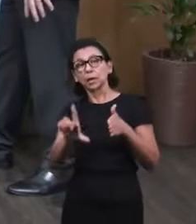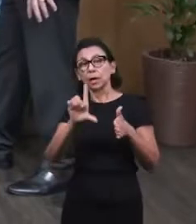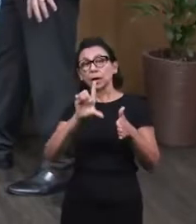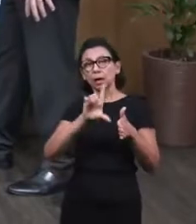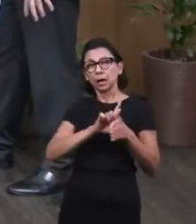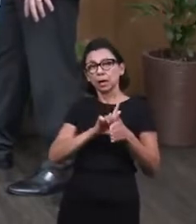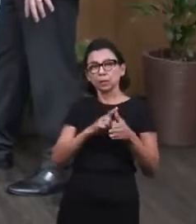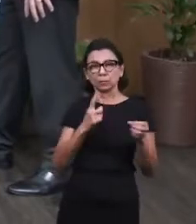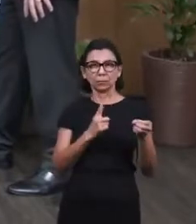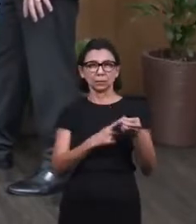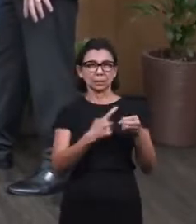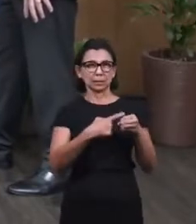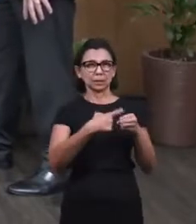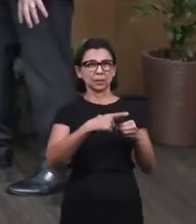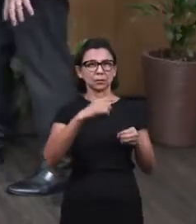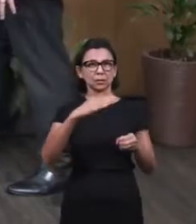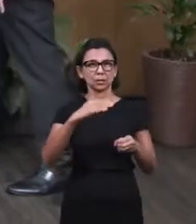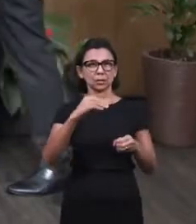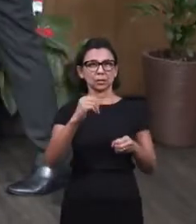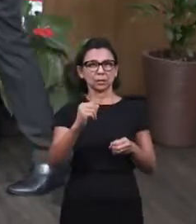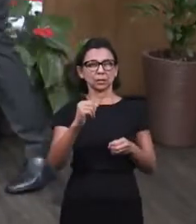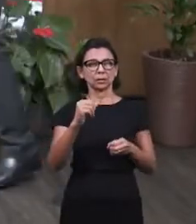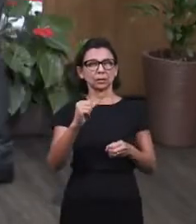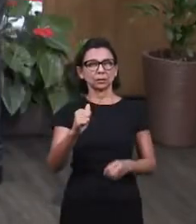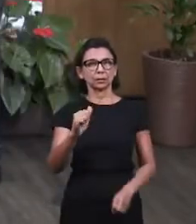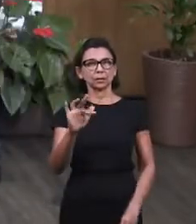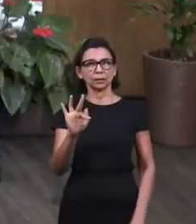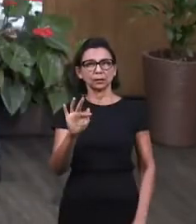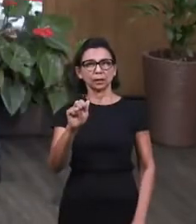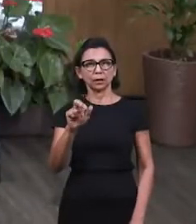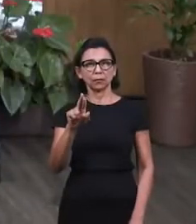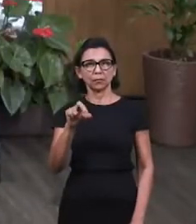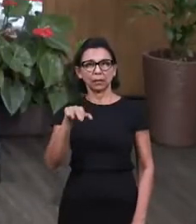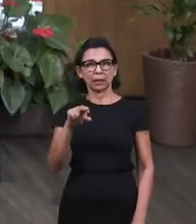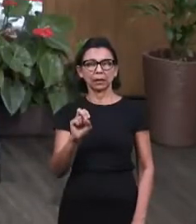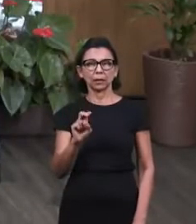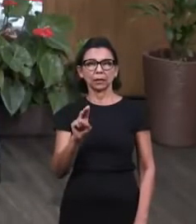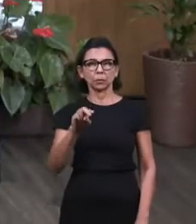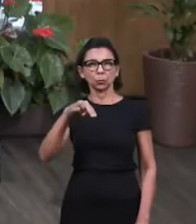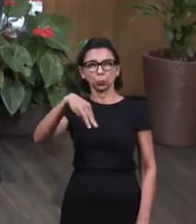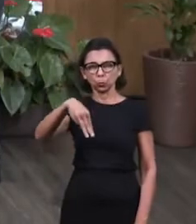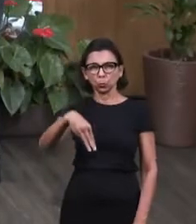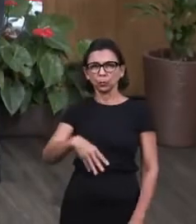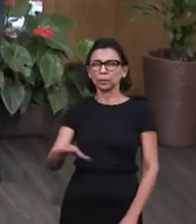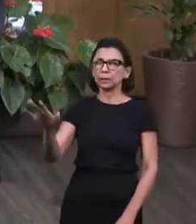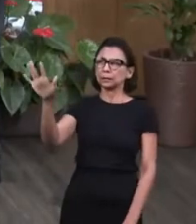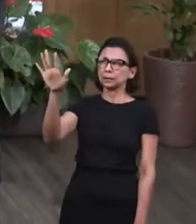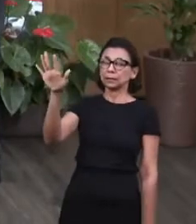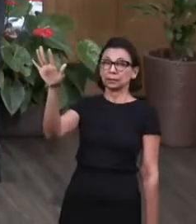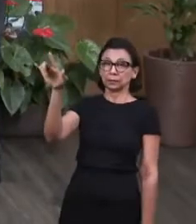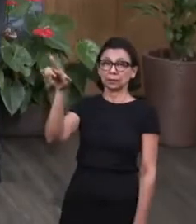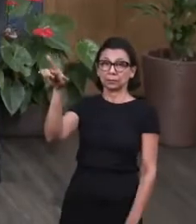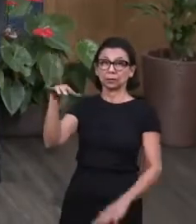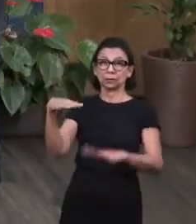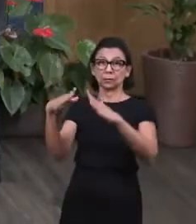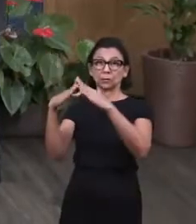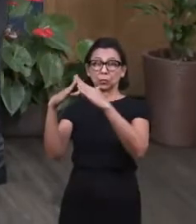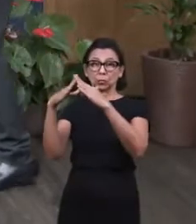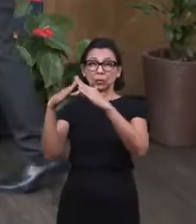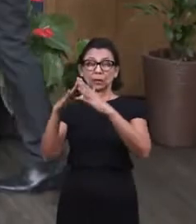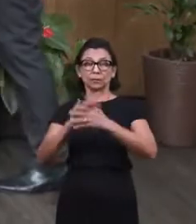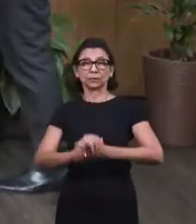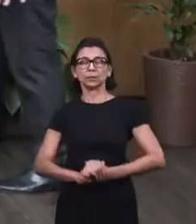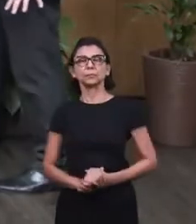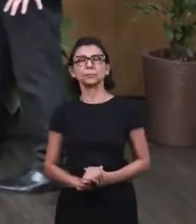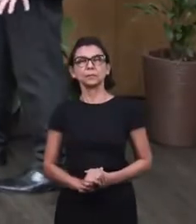If we even go through Capernaum here, let's get to know the area a little bit through the images. He lived here, he went all the